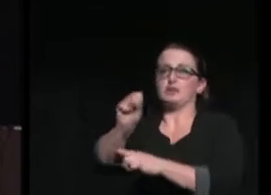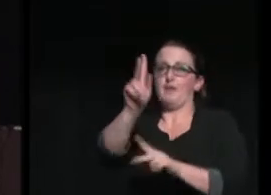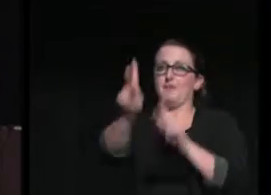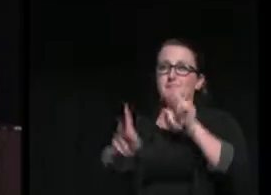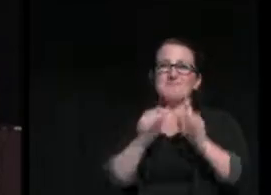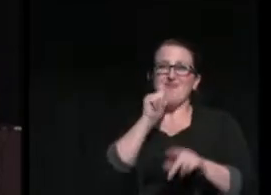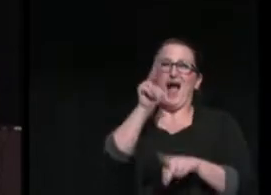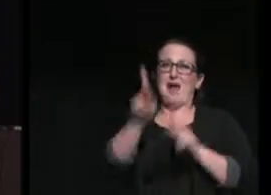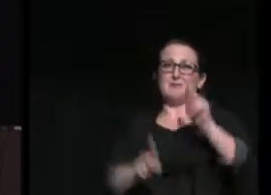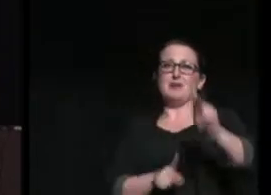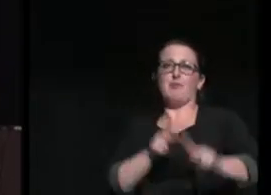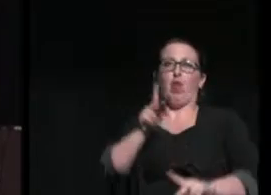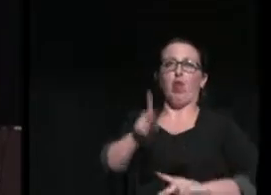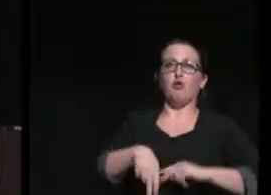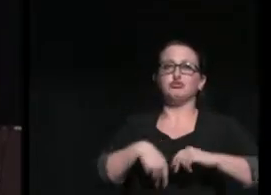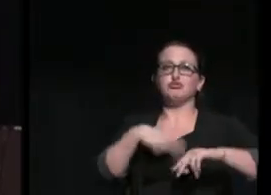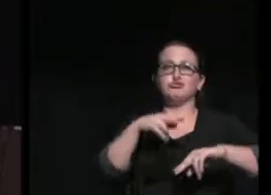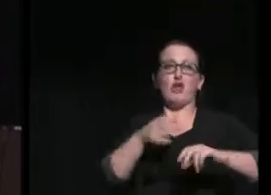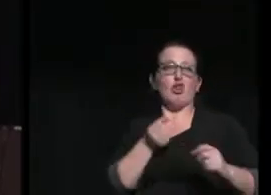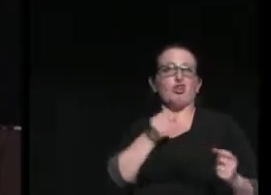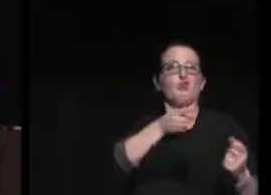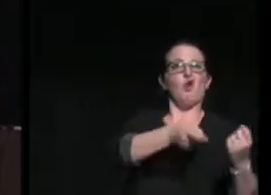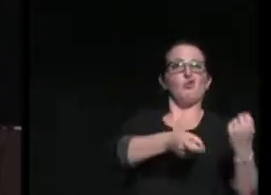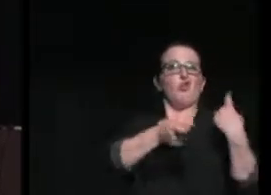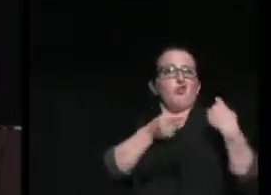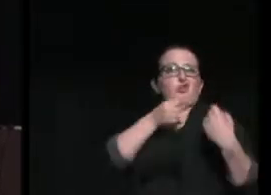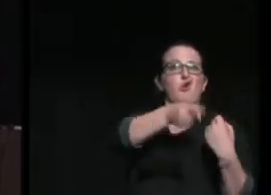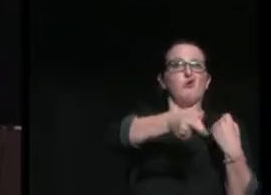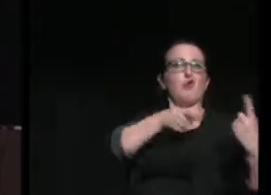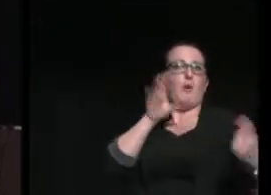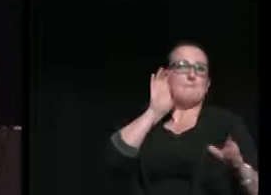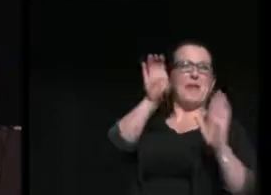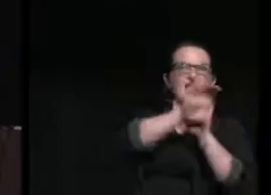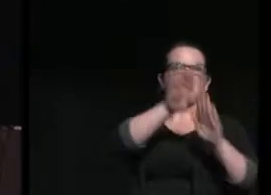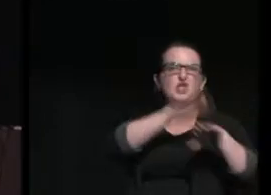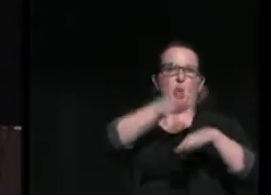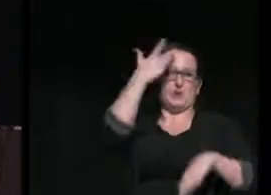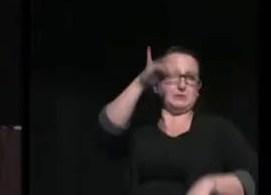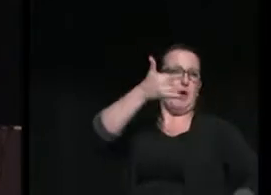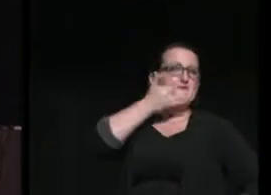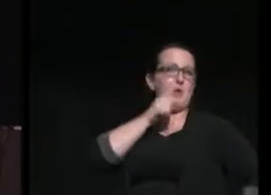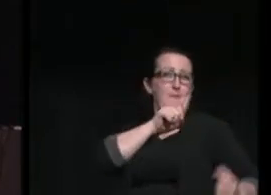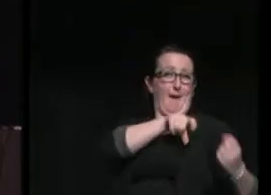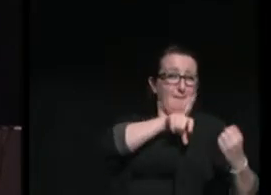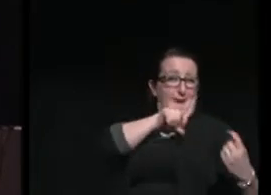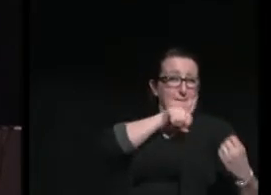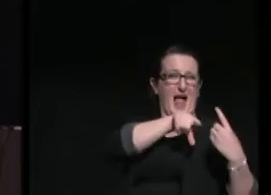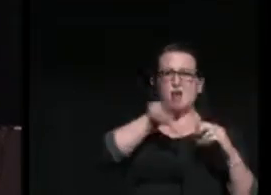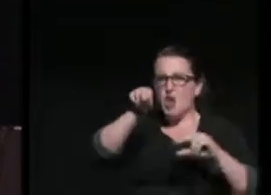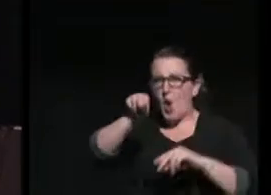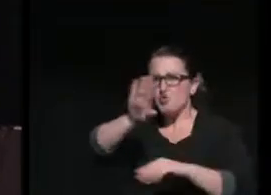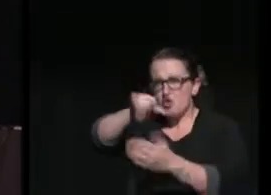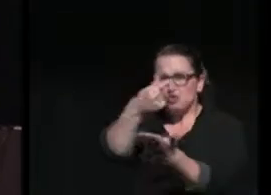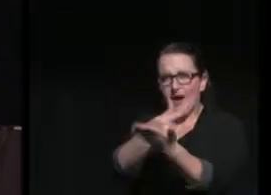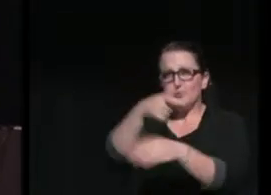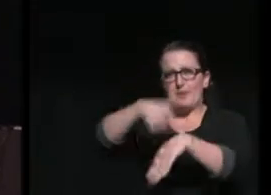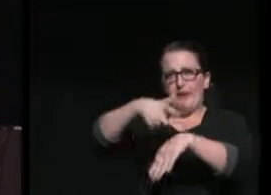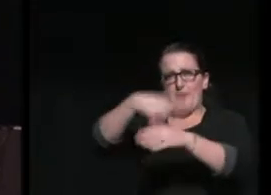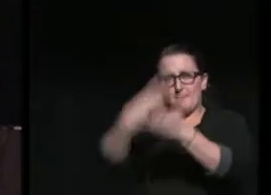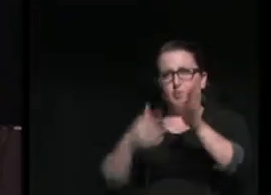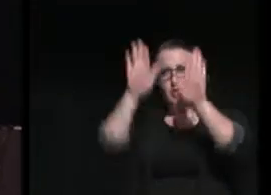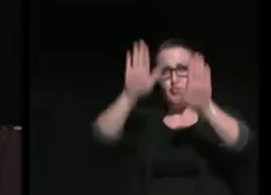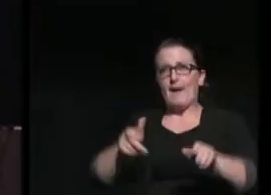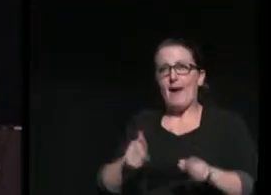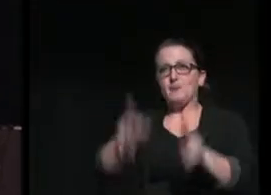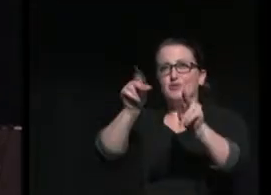their comfort in lobbying memes from their smartphones. You are graduating at a time of both great opportunity and